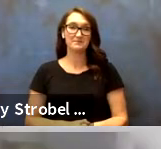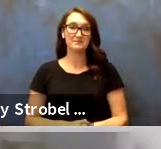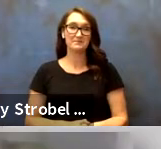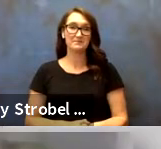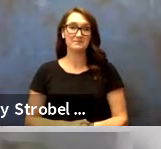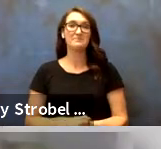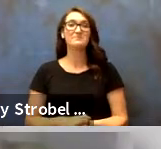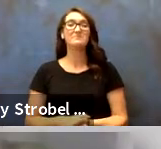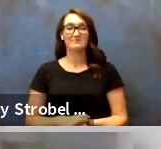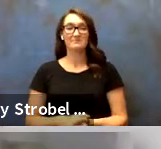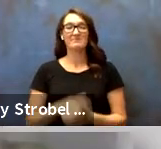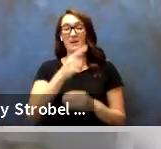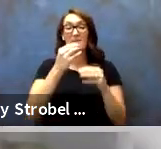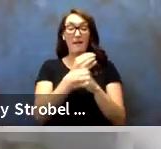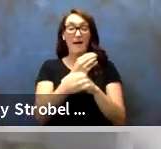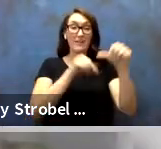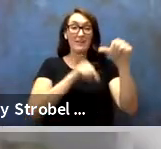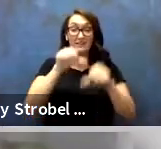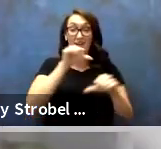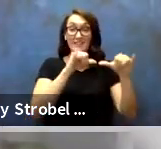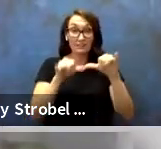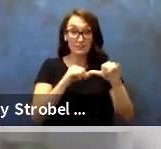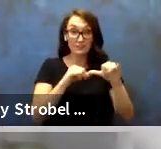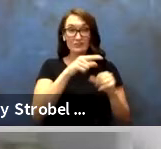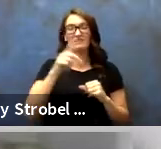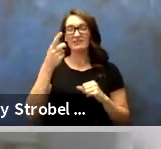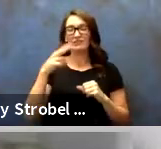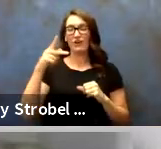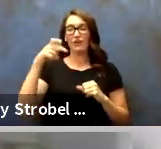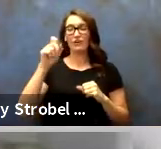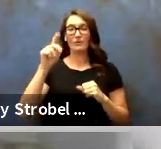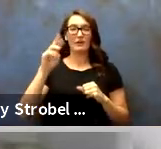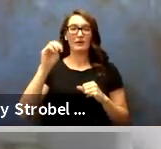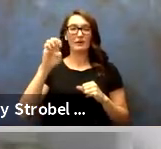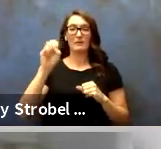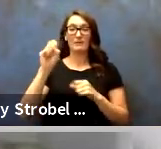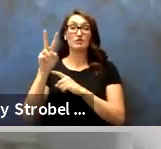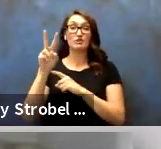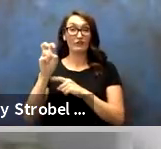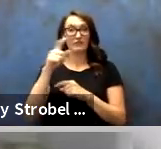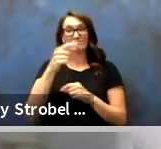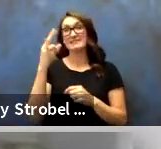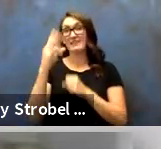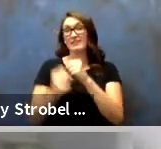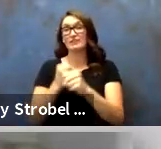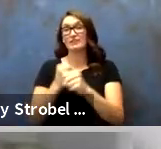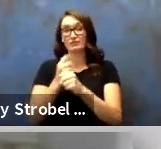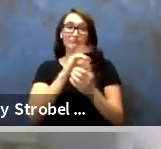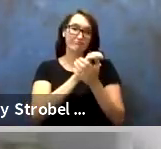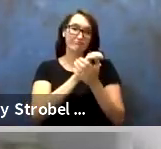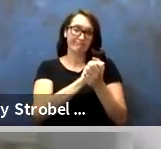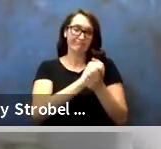And then, from Math, Science, and Engineering, Dr. Peter Meserve, 17 years of service. Congratulations, Pete.